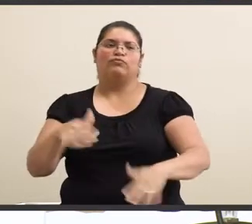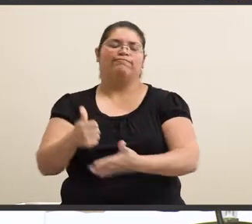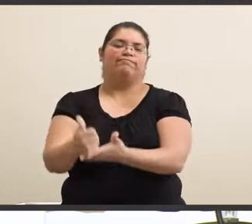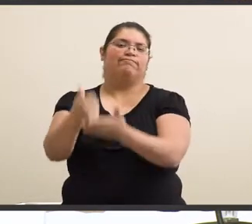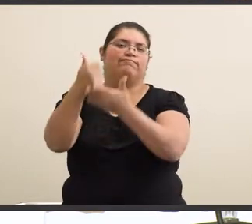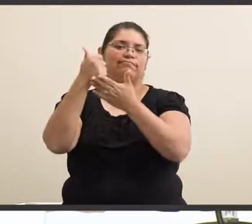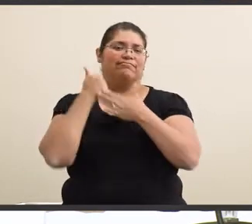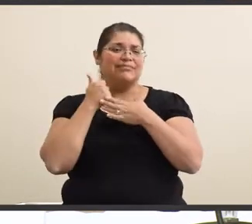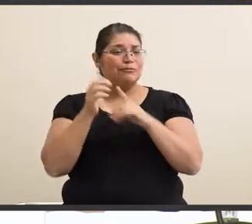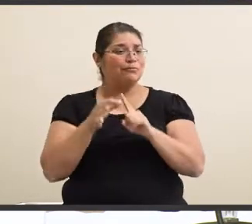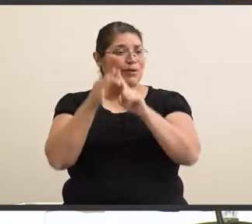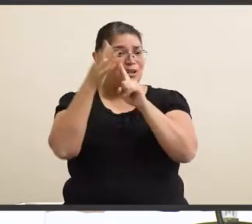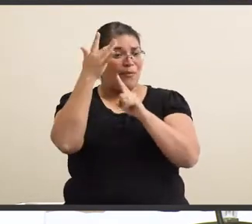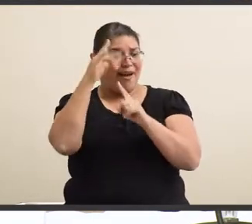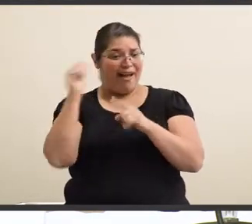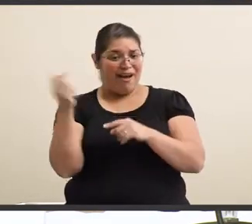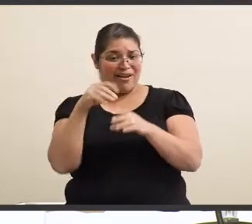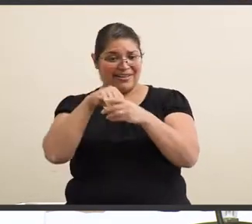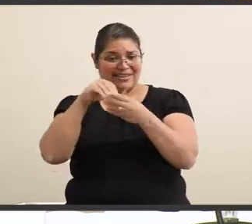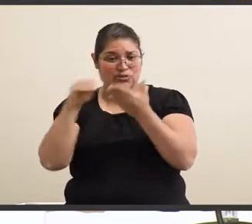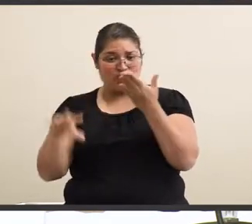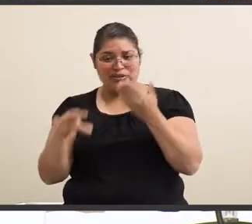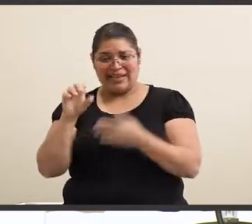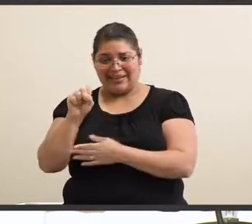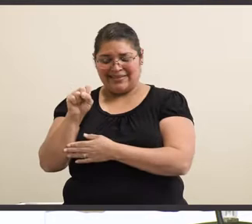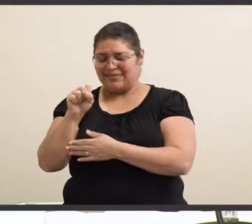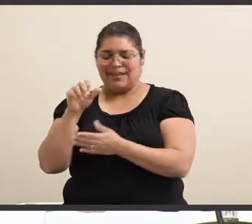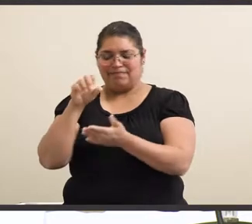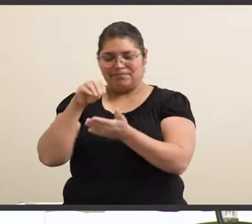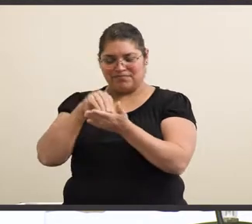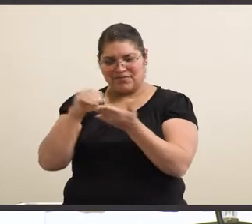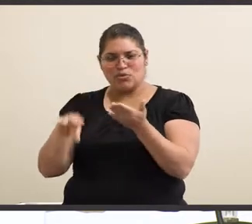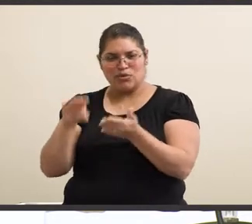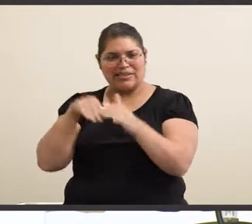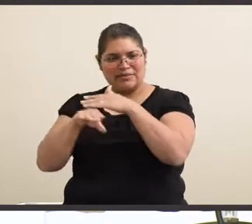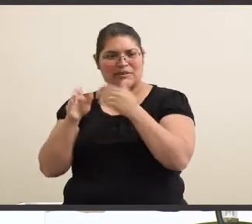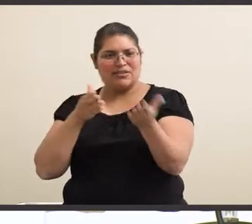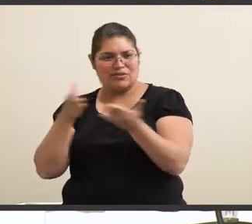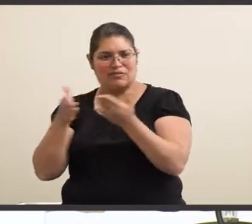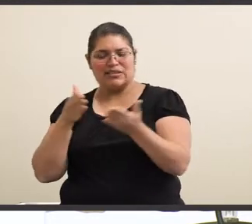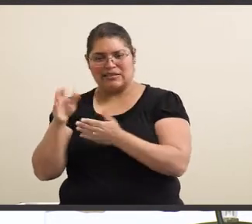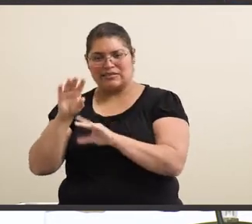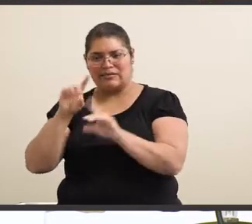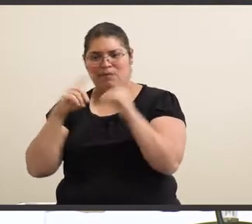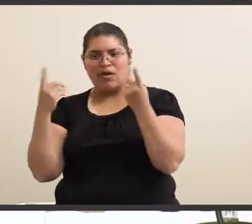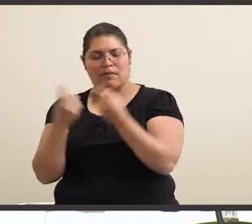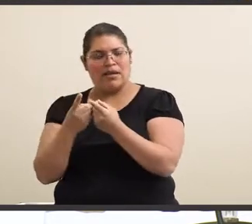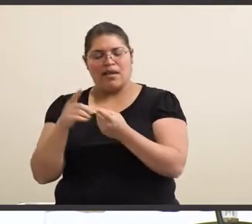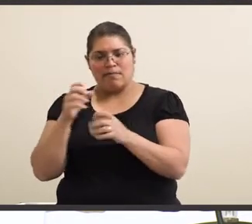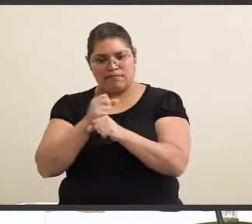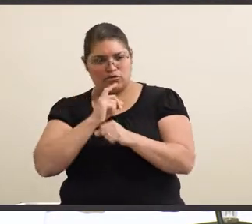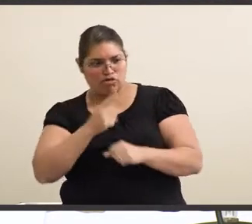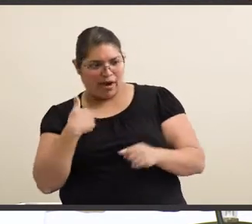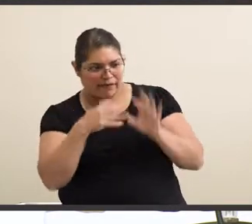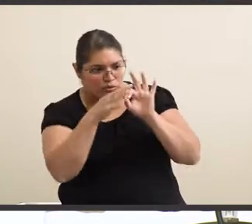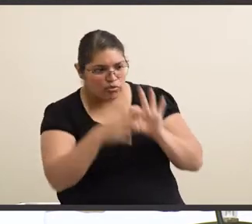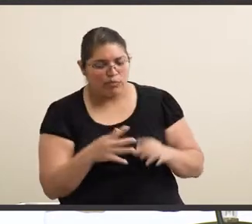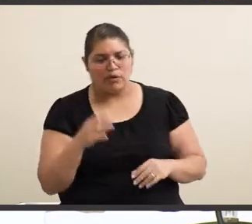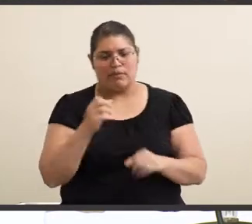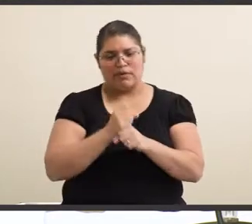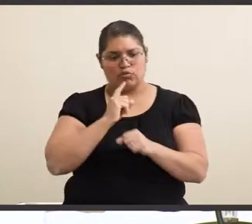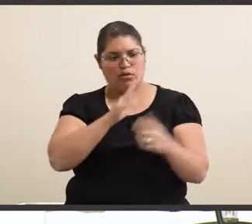everybody in the Student Accessibility Department, and helping me with my accommodations and my services, and always making sure I have an interpreter there.